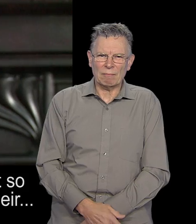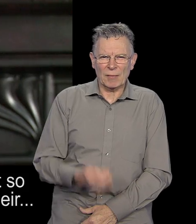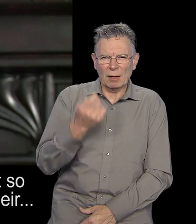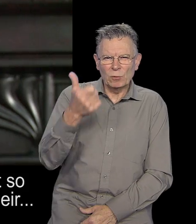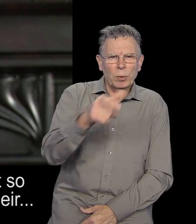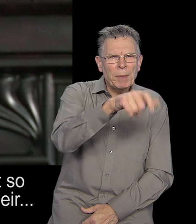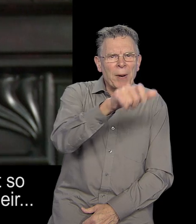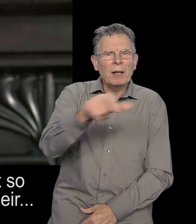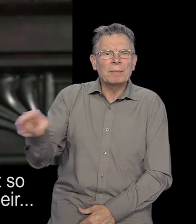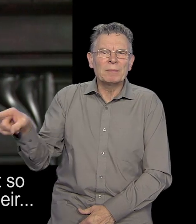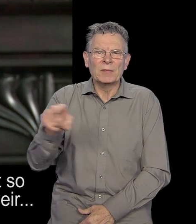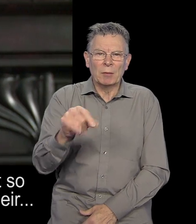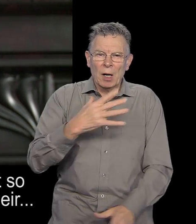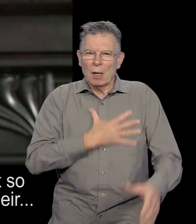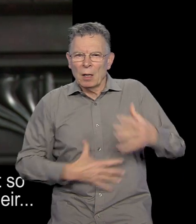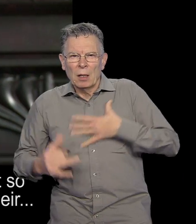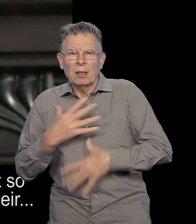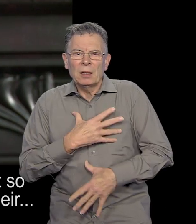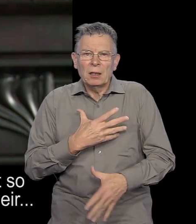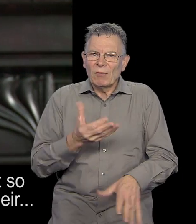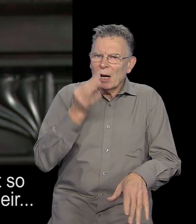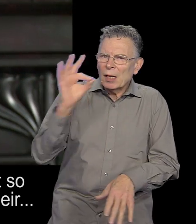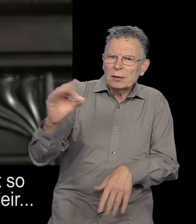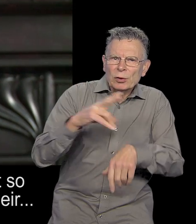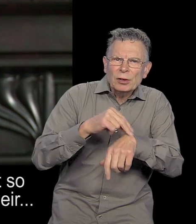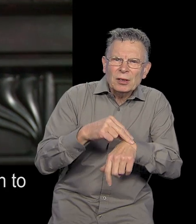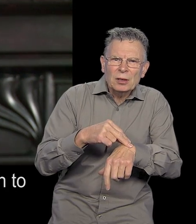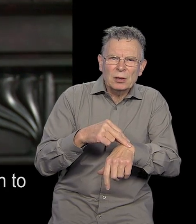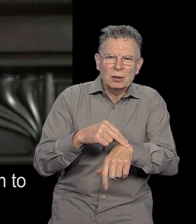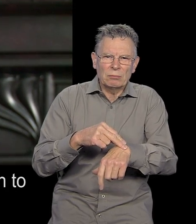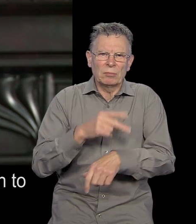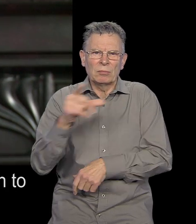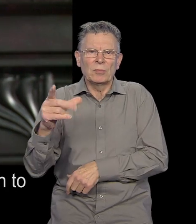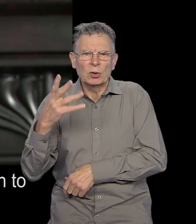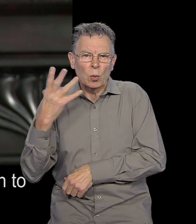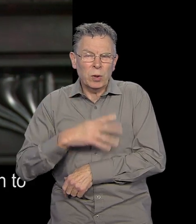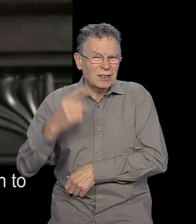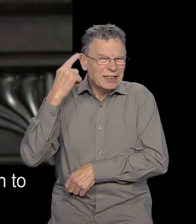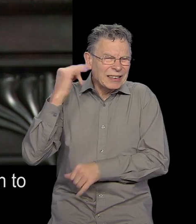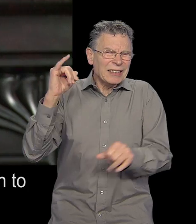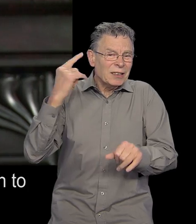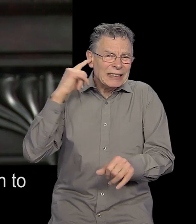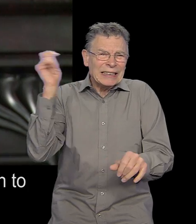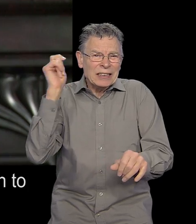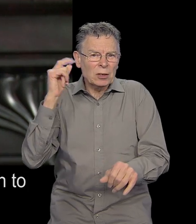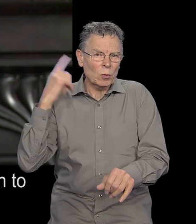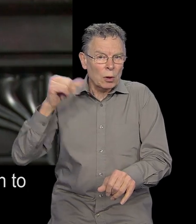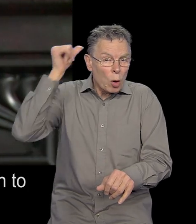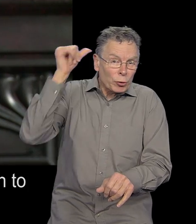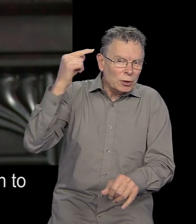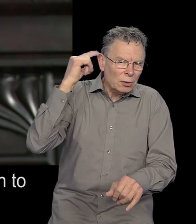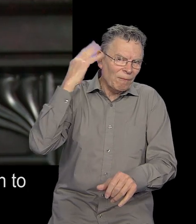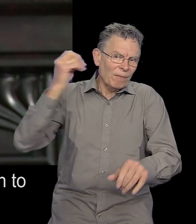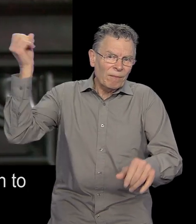A few of these people have got so desperate that they've asked their GP to refer them to a surgeon to